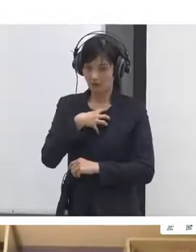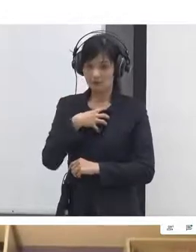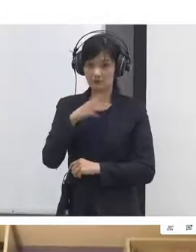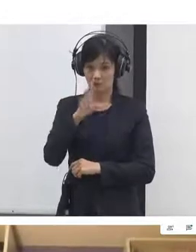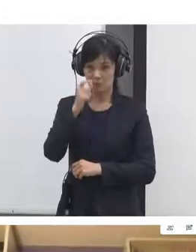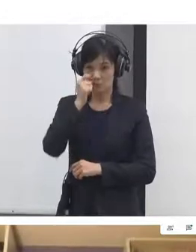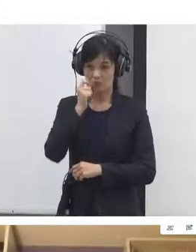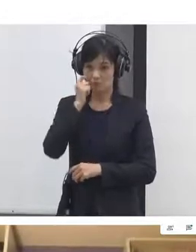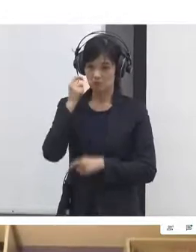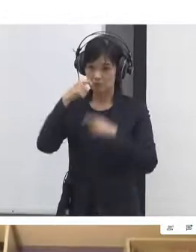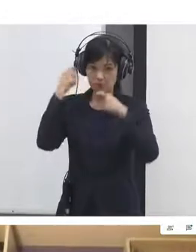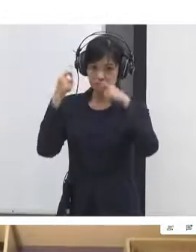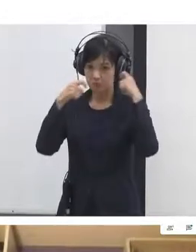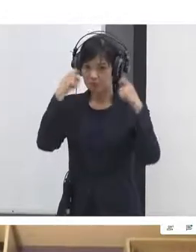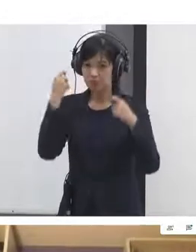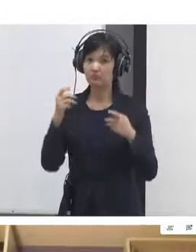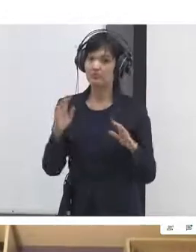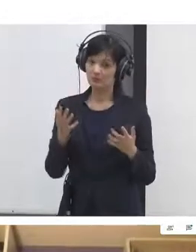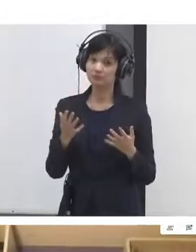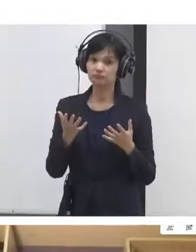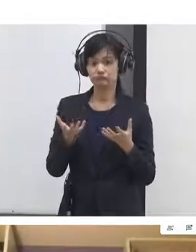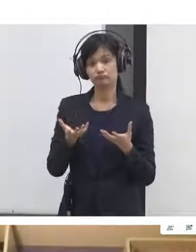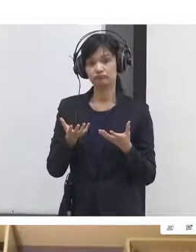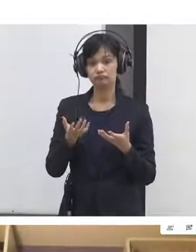saying and also there's an inherent